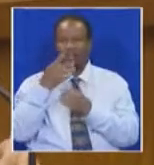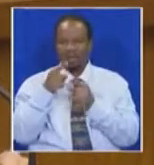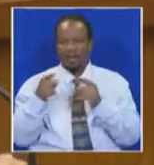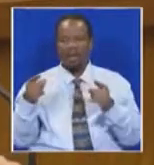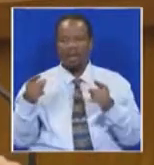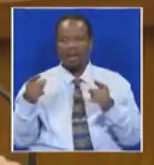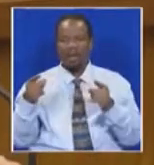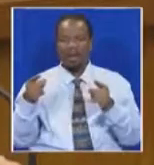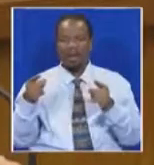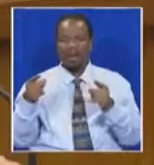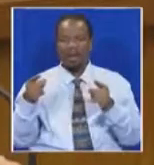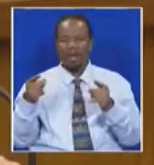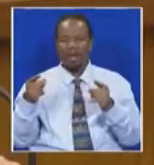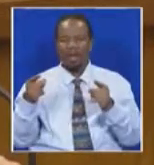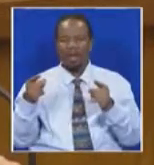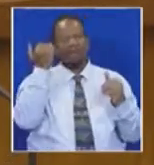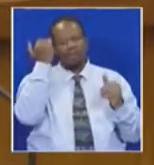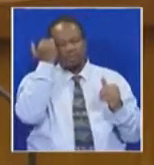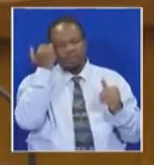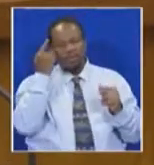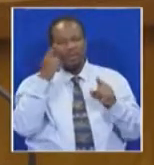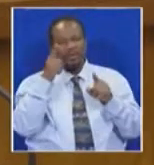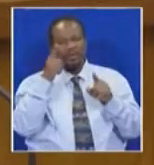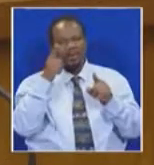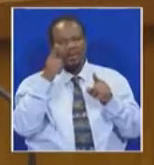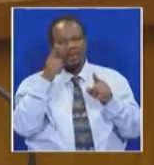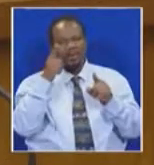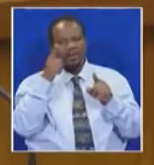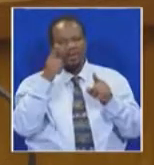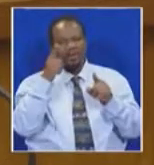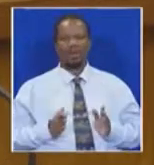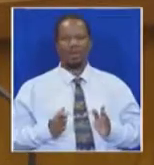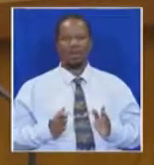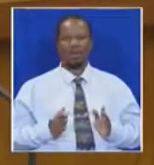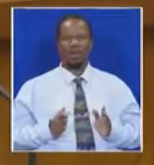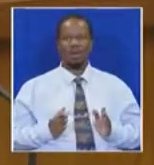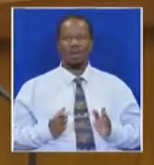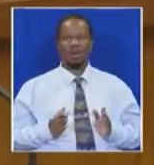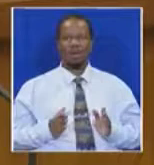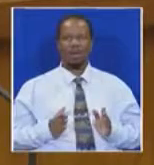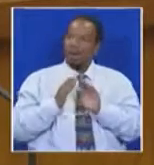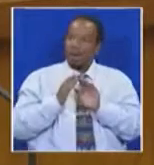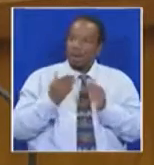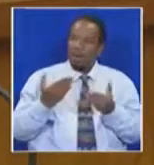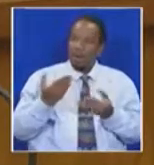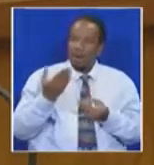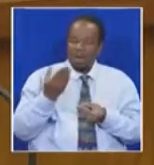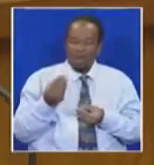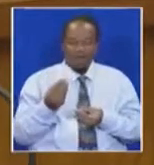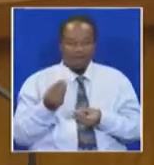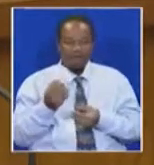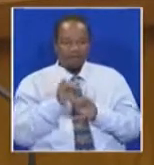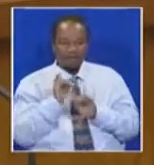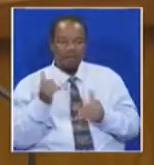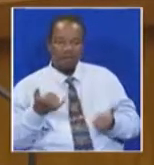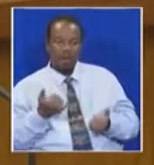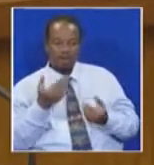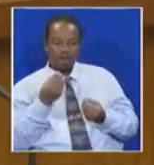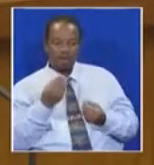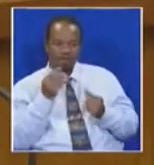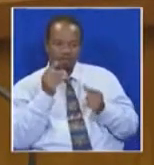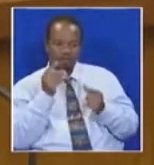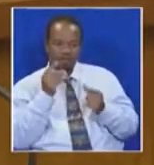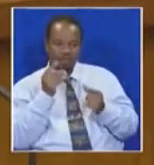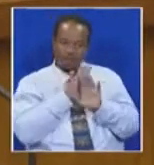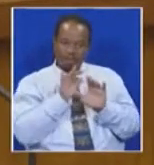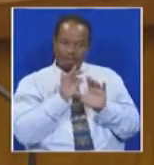quote, Judges are human beings, and in order for them to give unpopular yet correct decisions in law, they